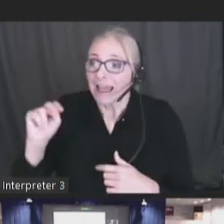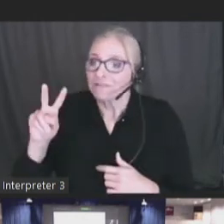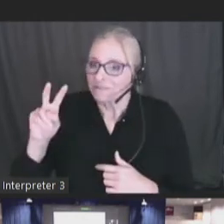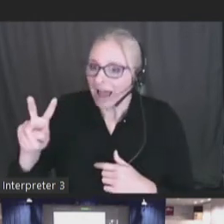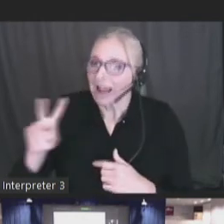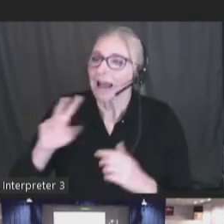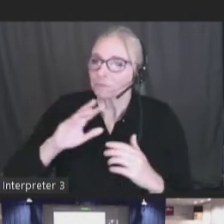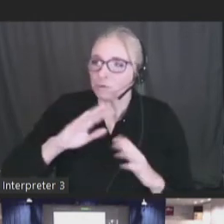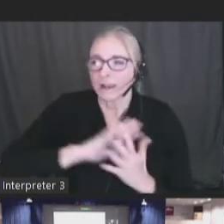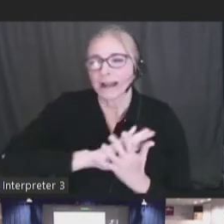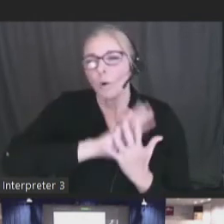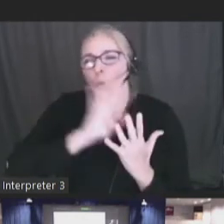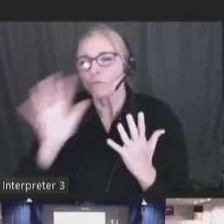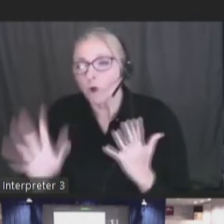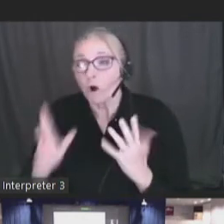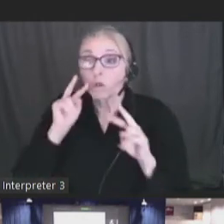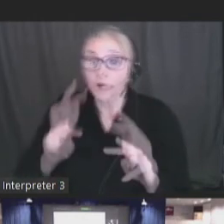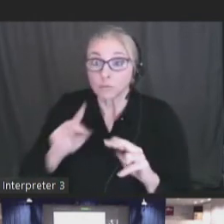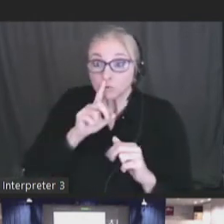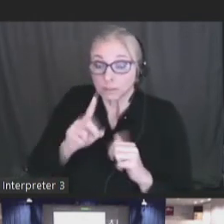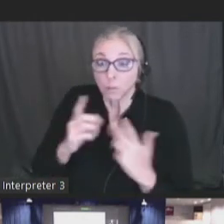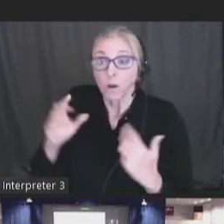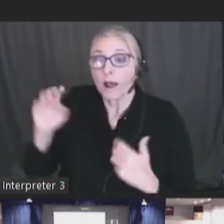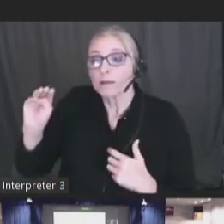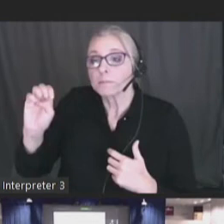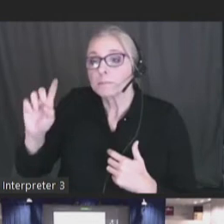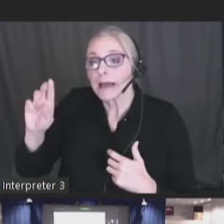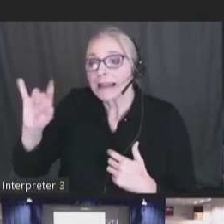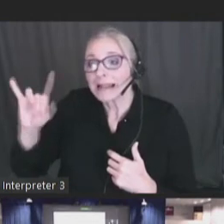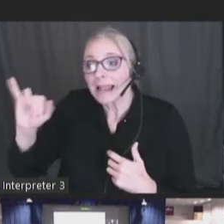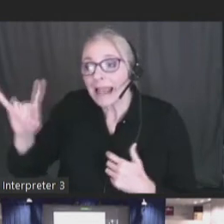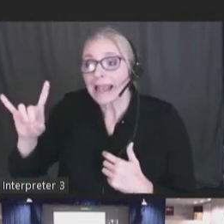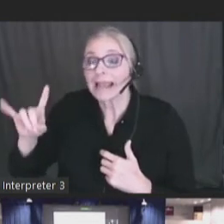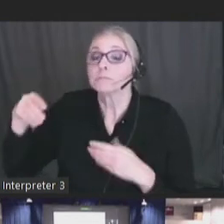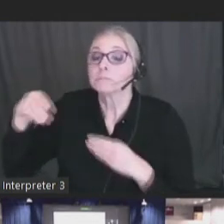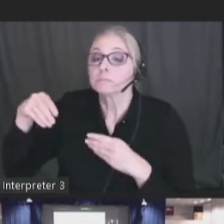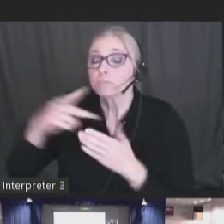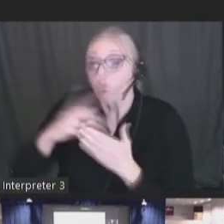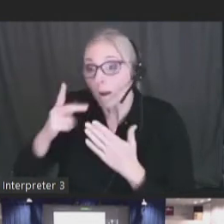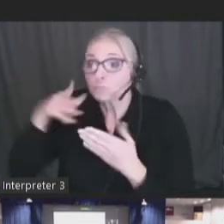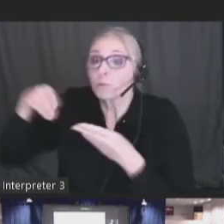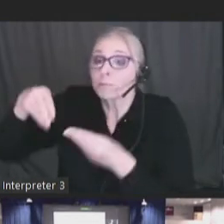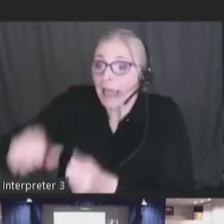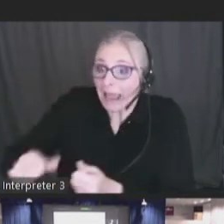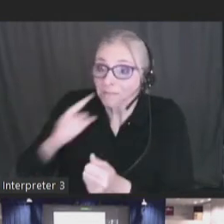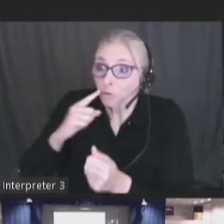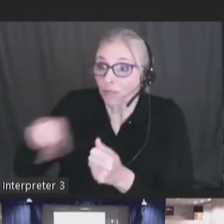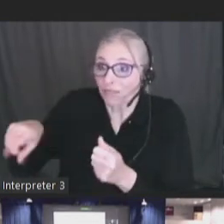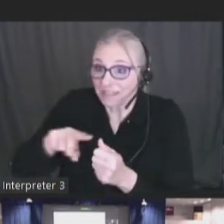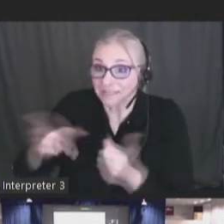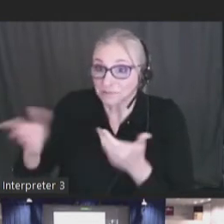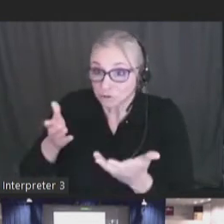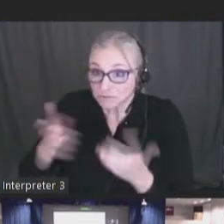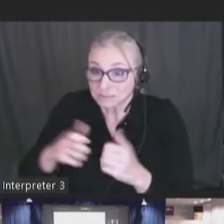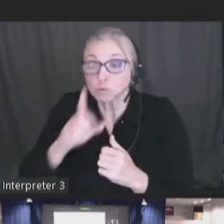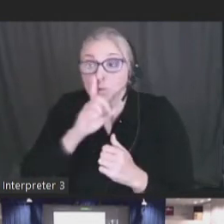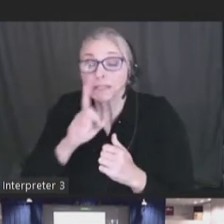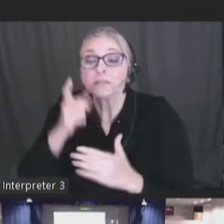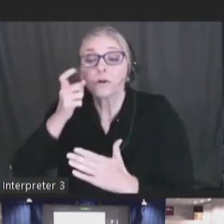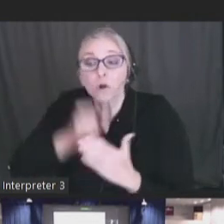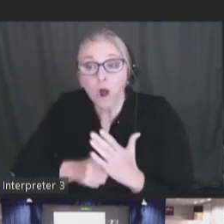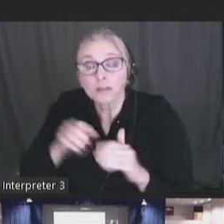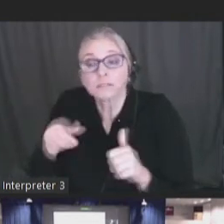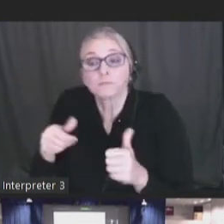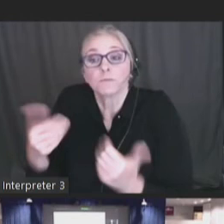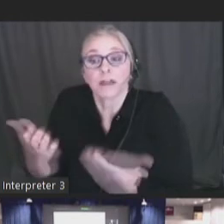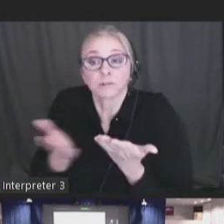overall, is what Medicaid programs are paying for providing these services. And the cost of providing some of these